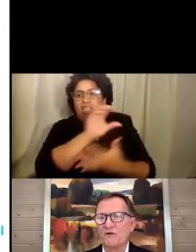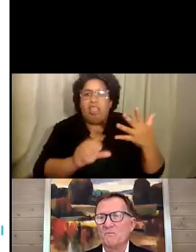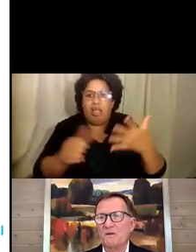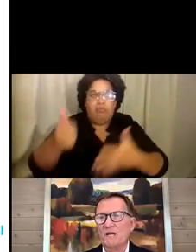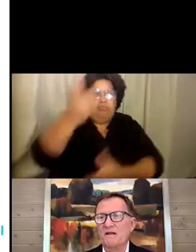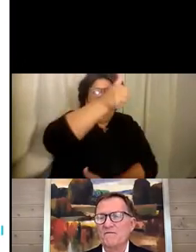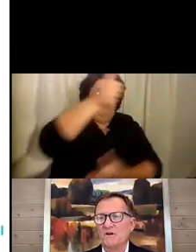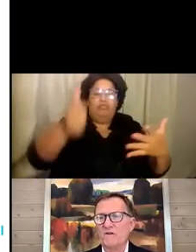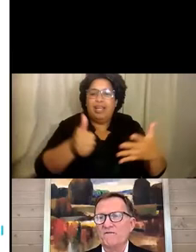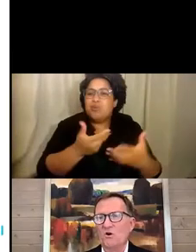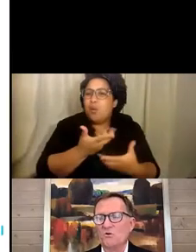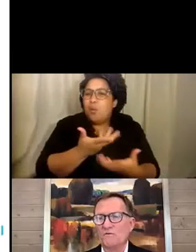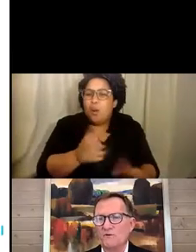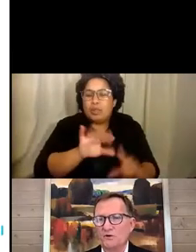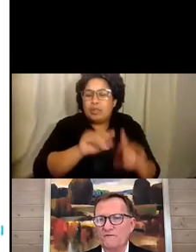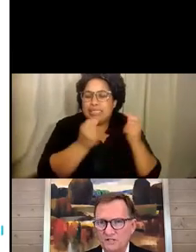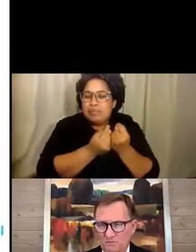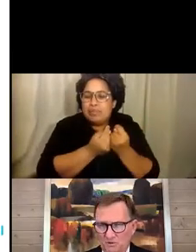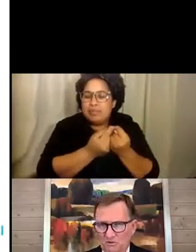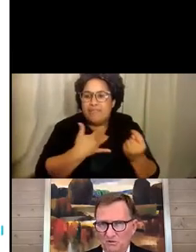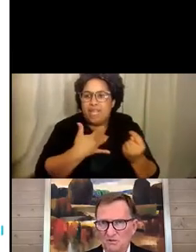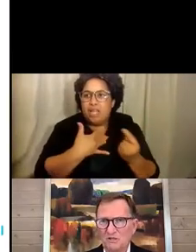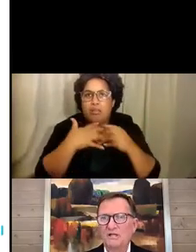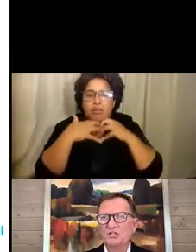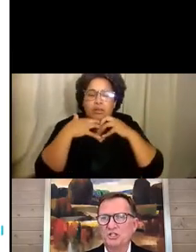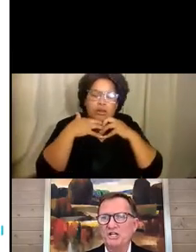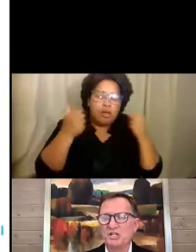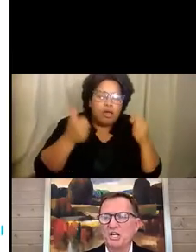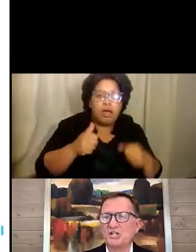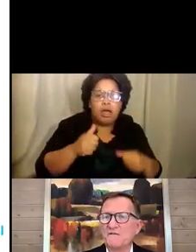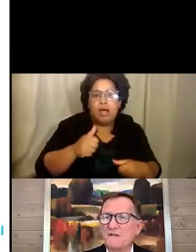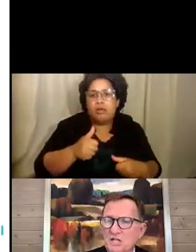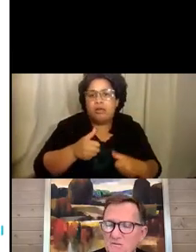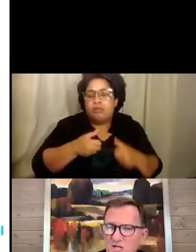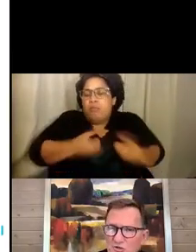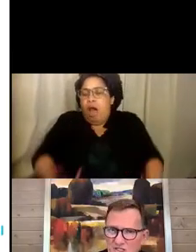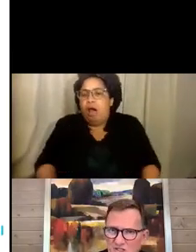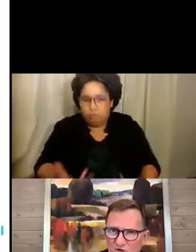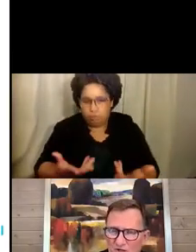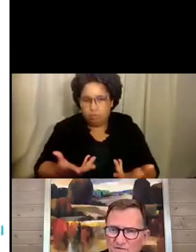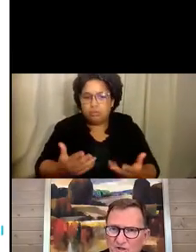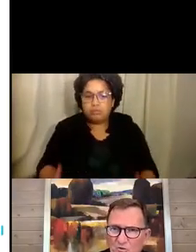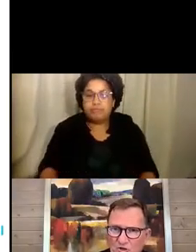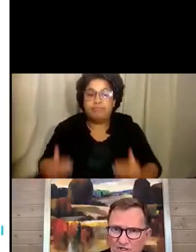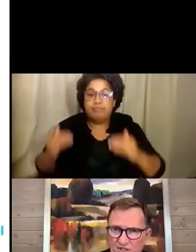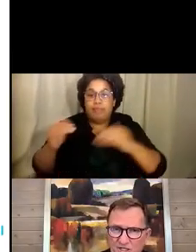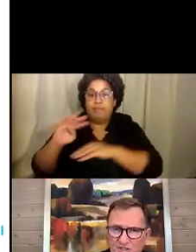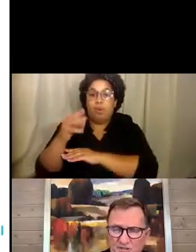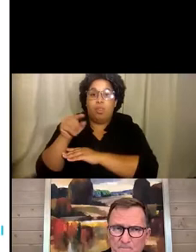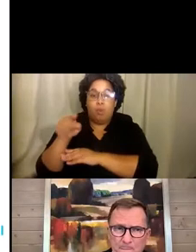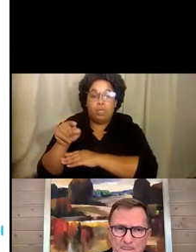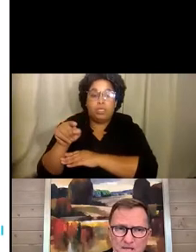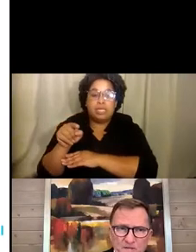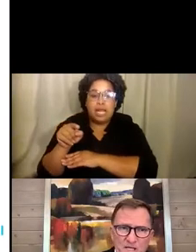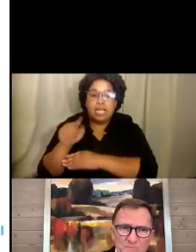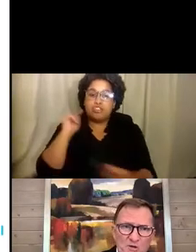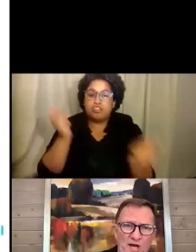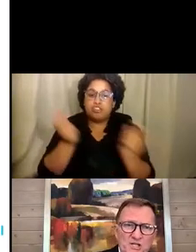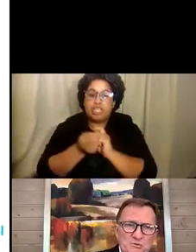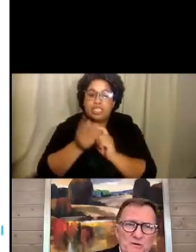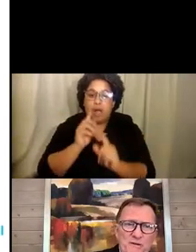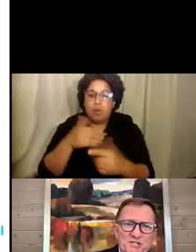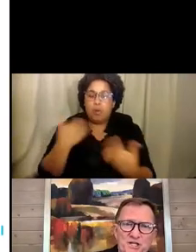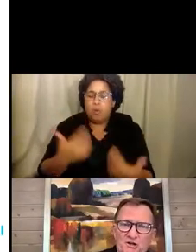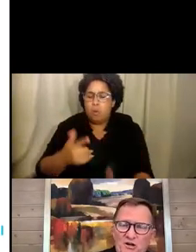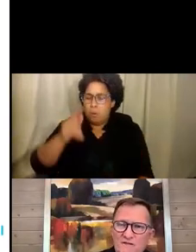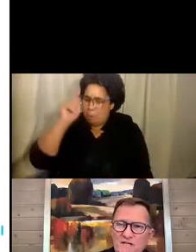is the very big, very vocal, very visible change initiative that's going to be transformative for your organization. By the way,